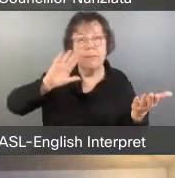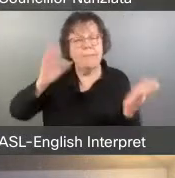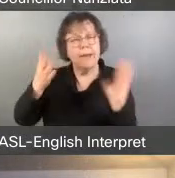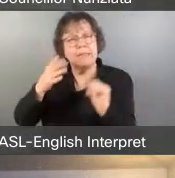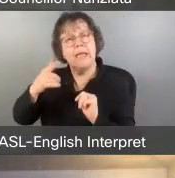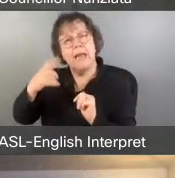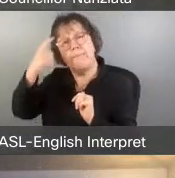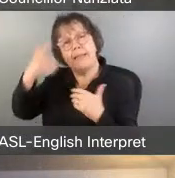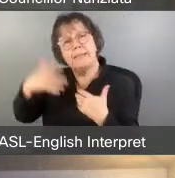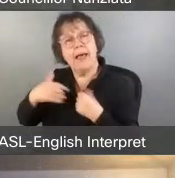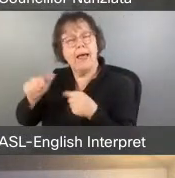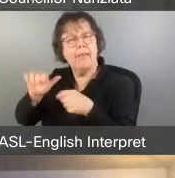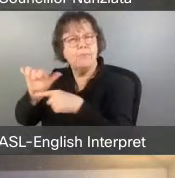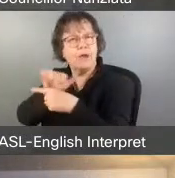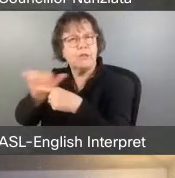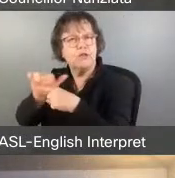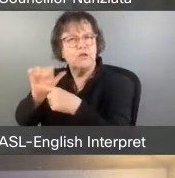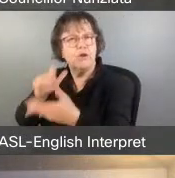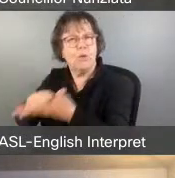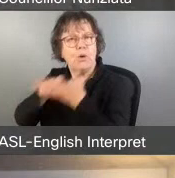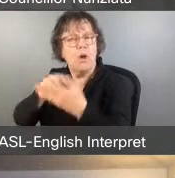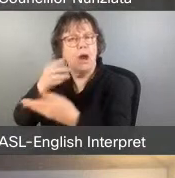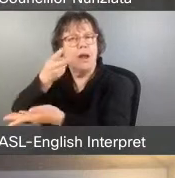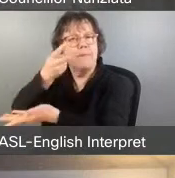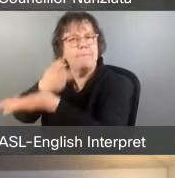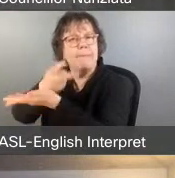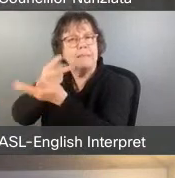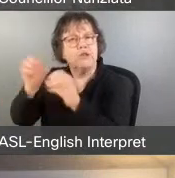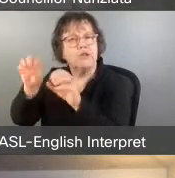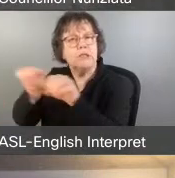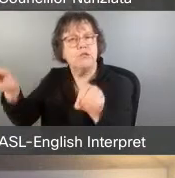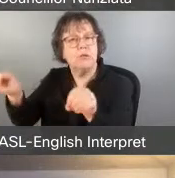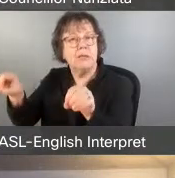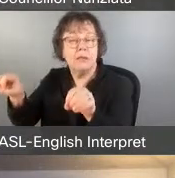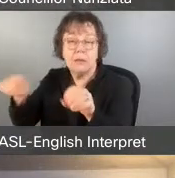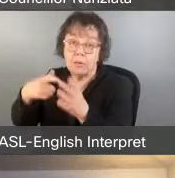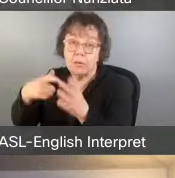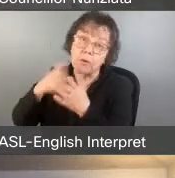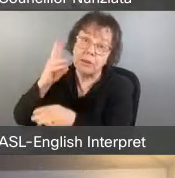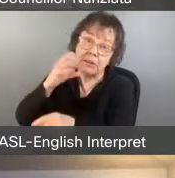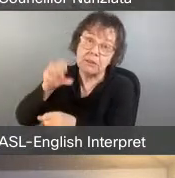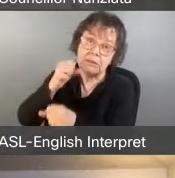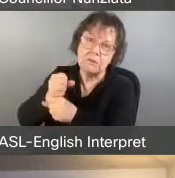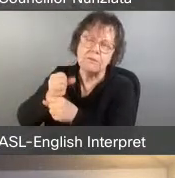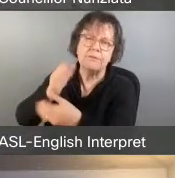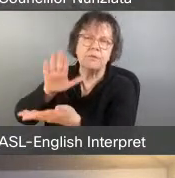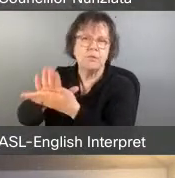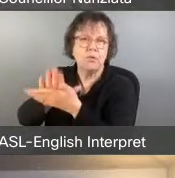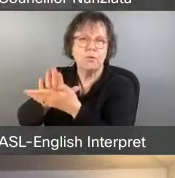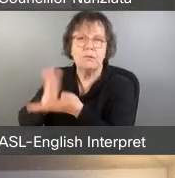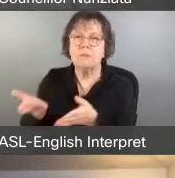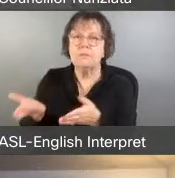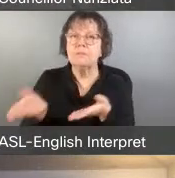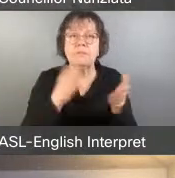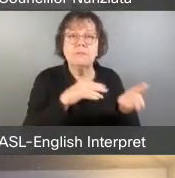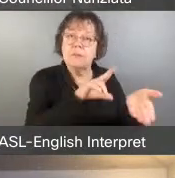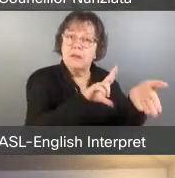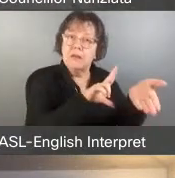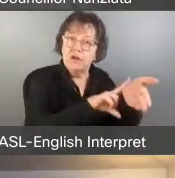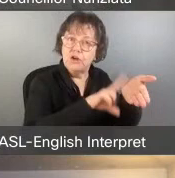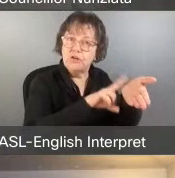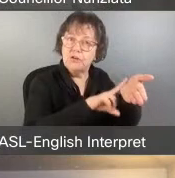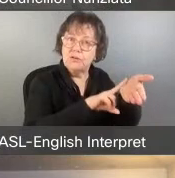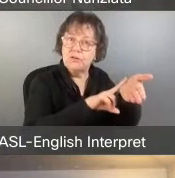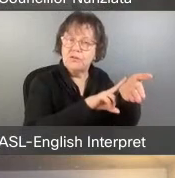have to acquire a master's degree, which is usually about six years of schooling. A nurse, usually that's